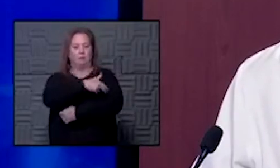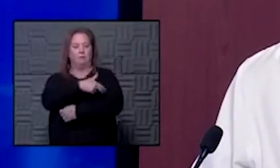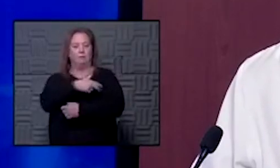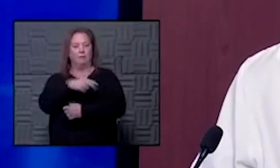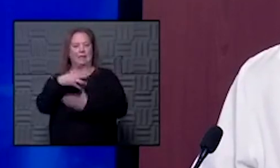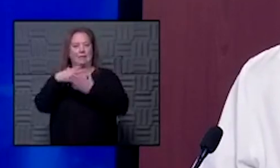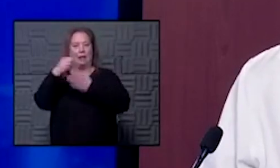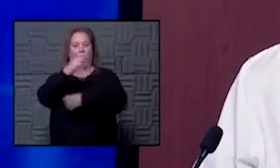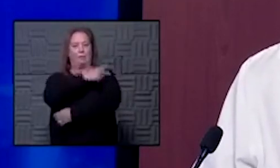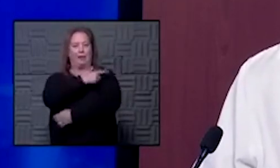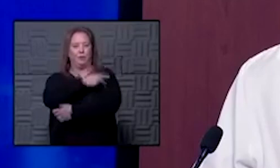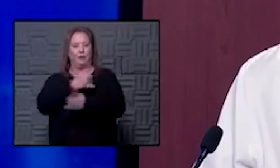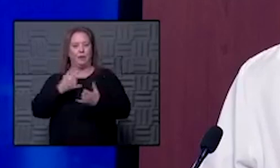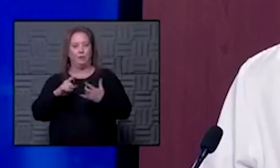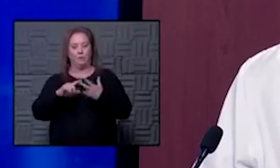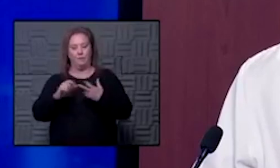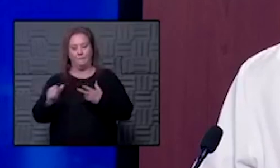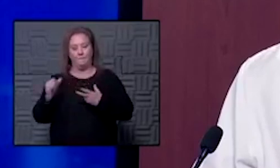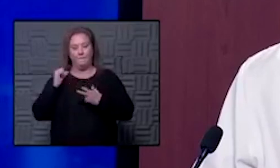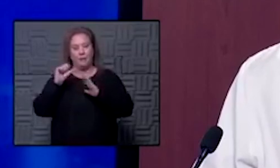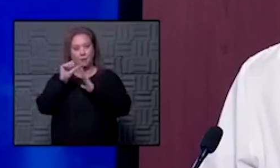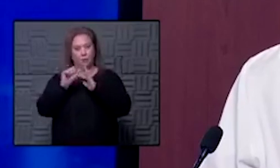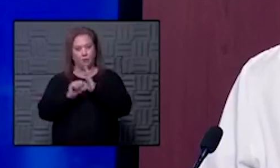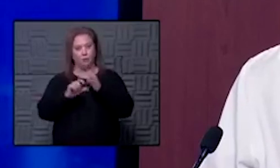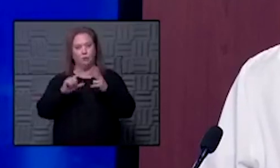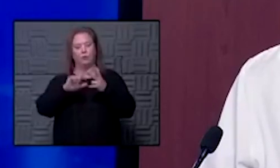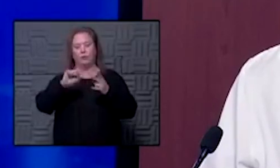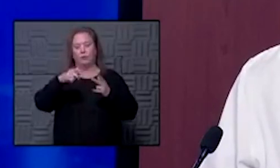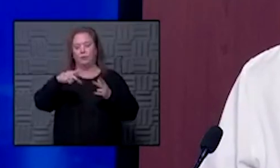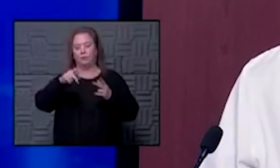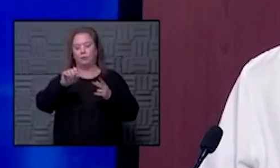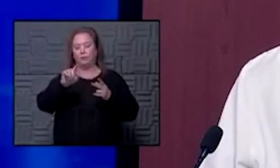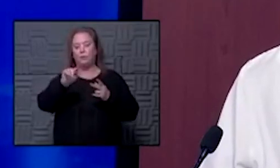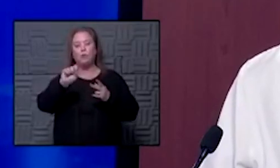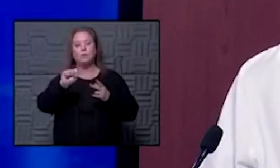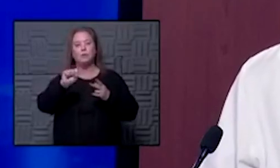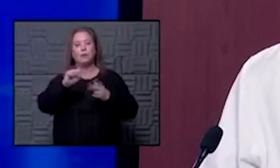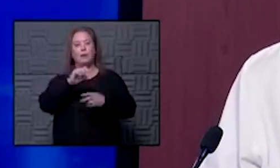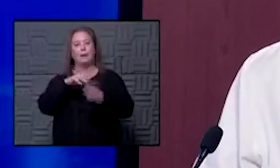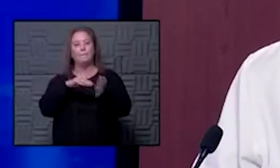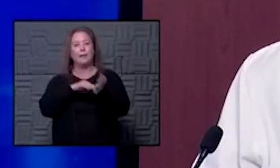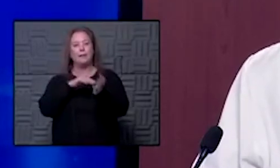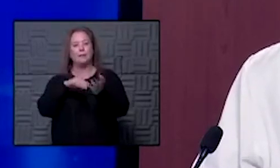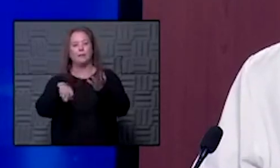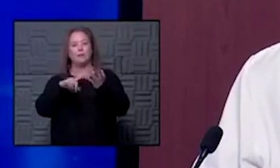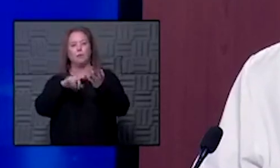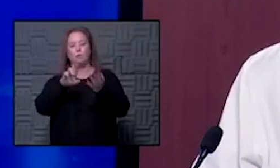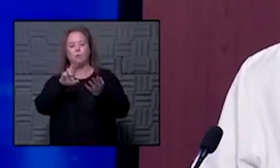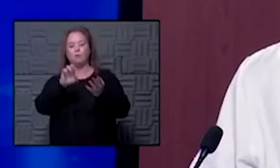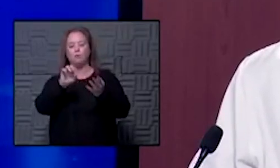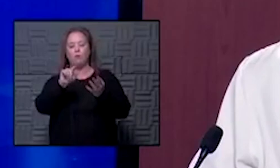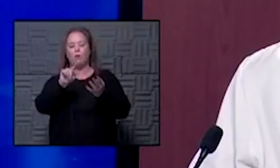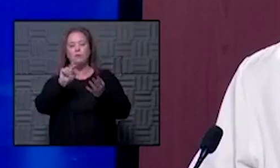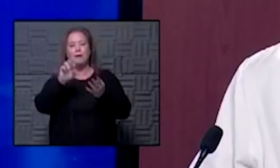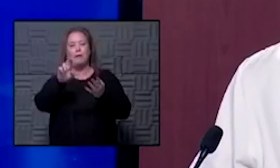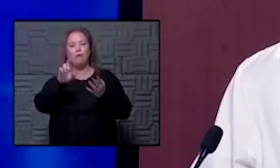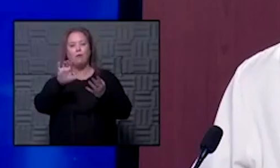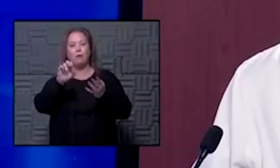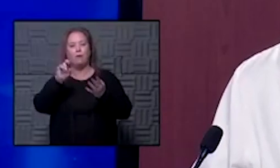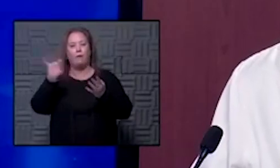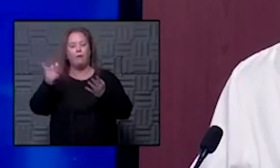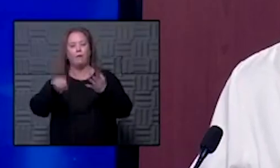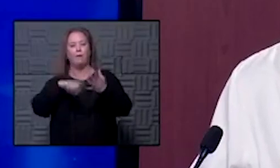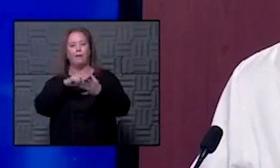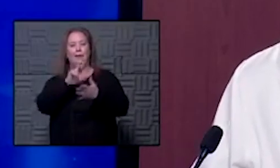surgery now a lot of back surgery or sports medicine surgery rotator cuffs for example or knee scopes or